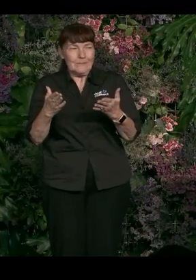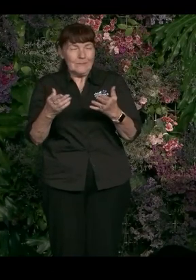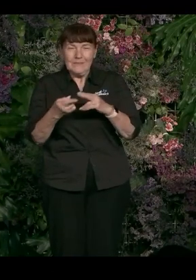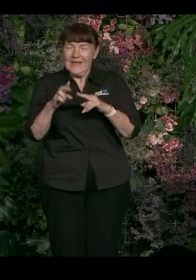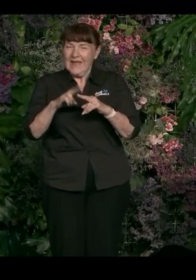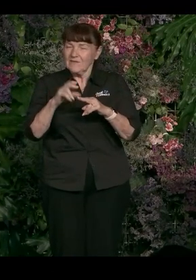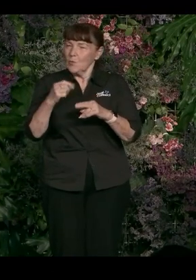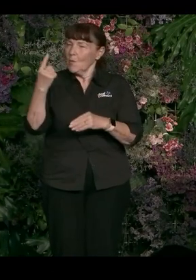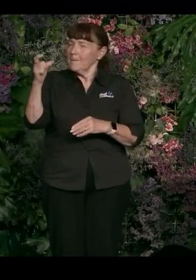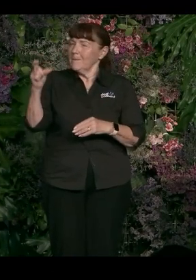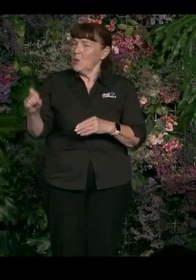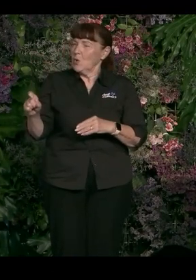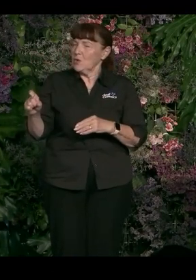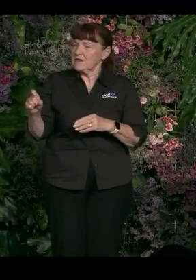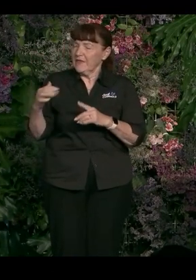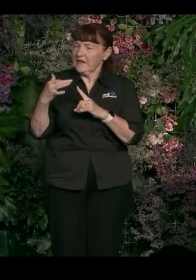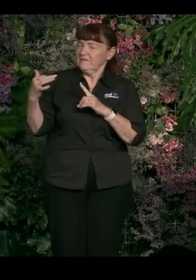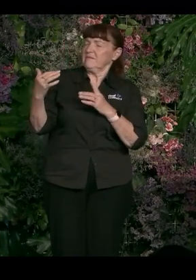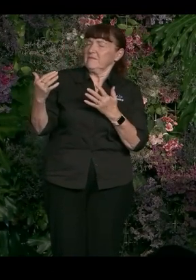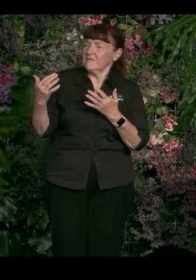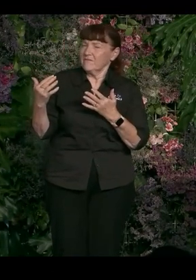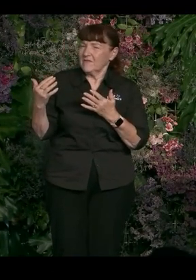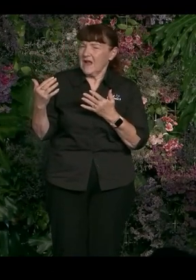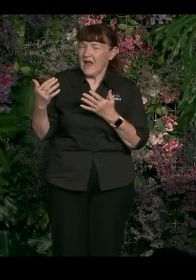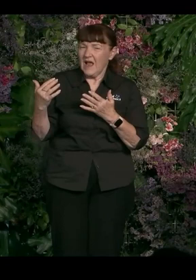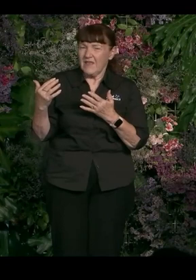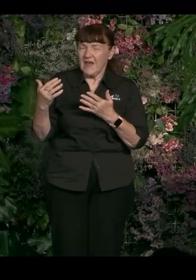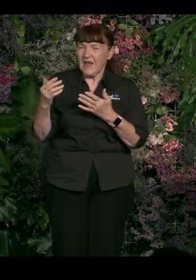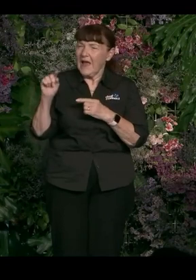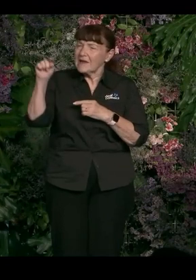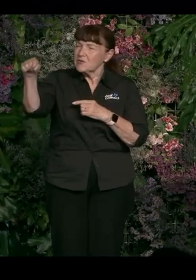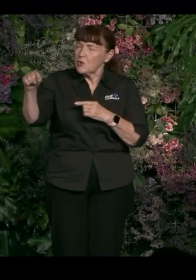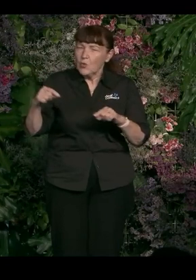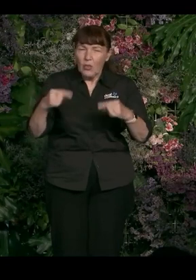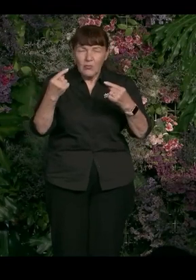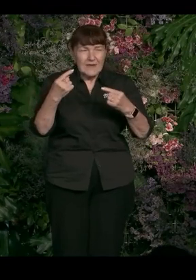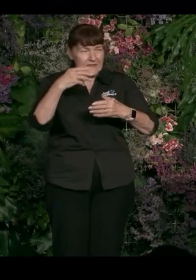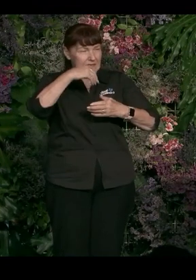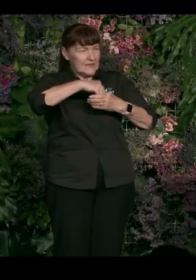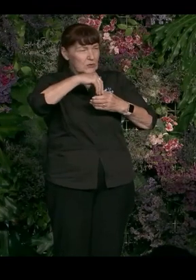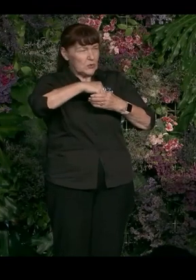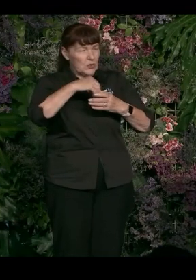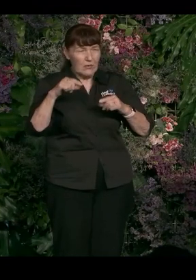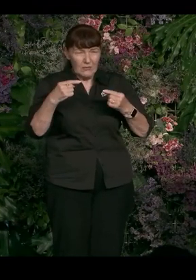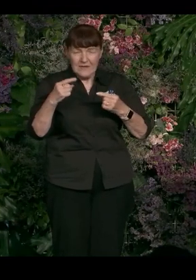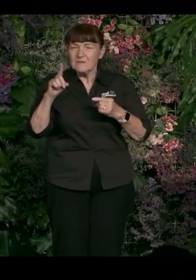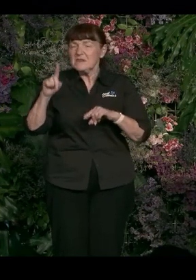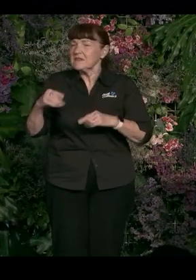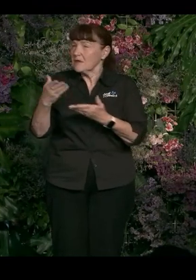homophobic person, are they internal threats? Are they external threats? What's your view? What's up with you, Lil?